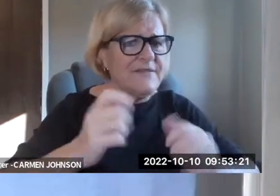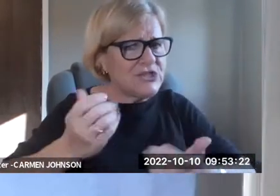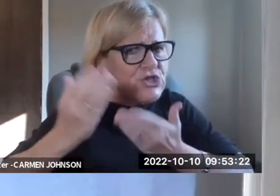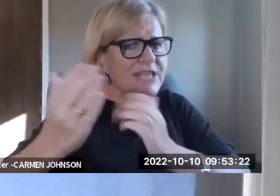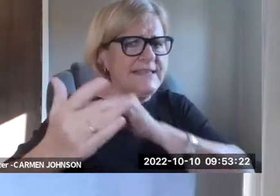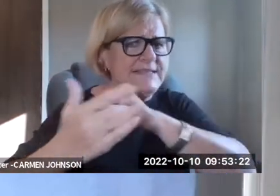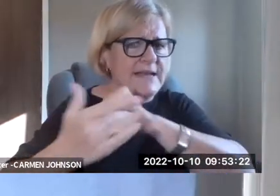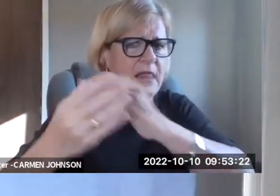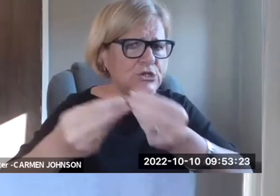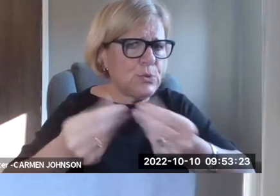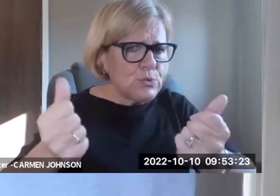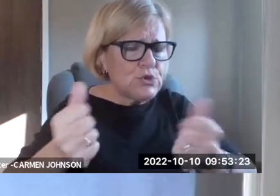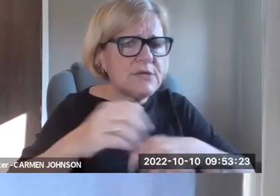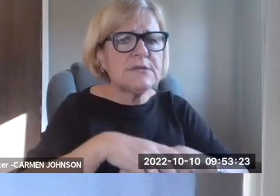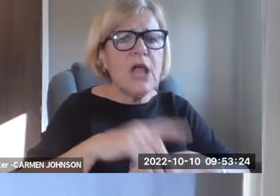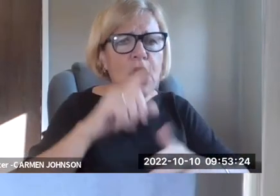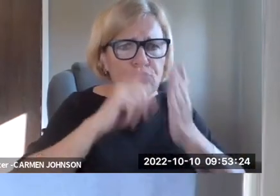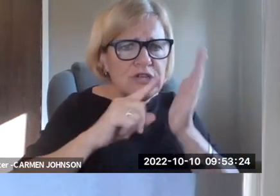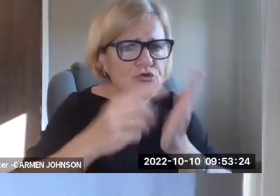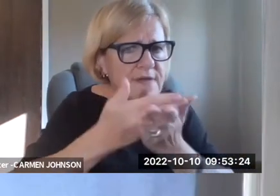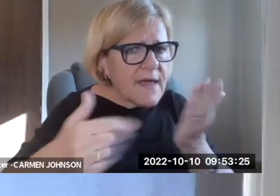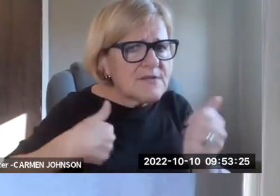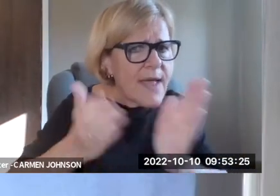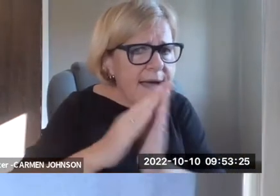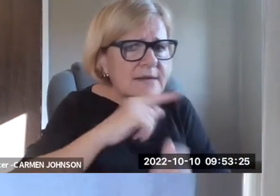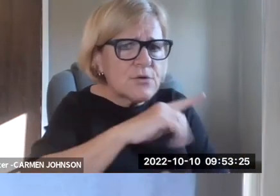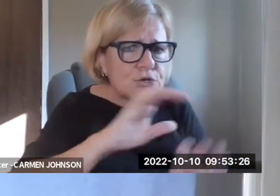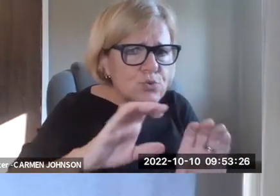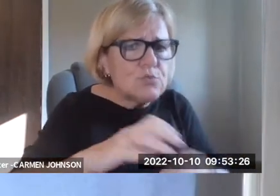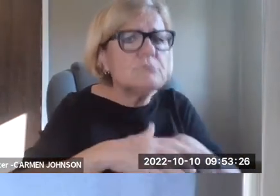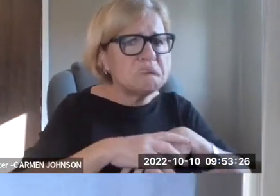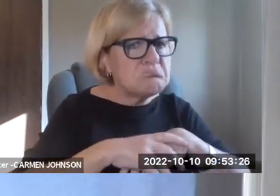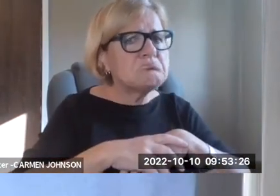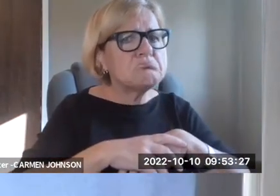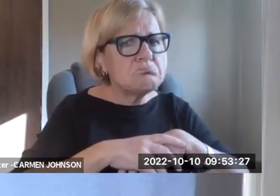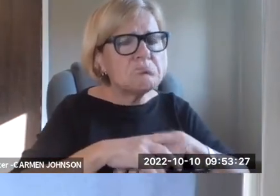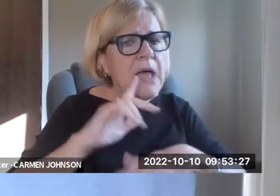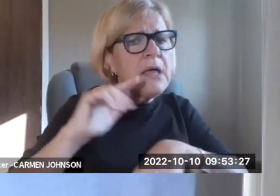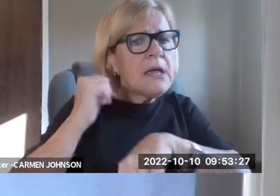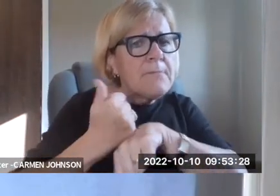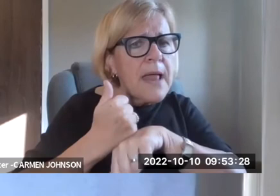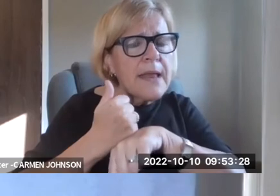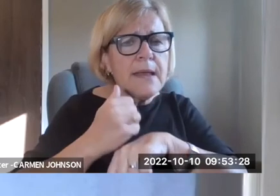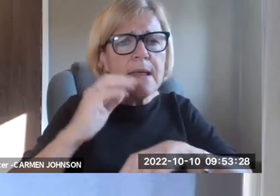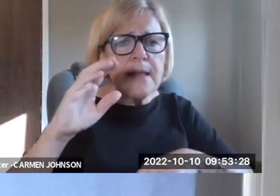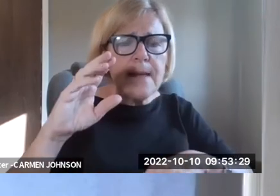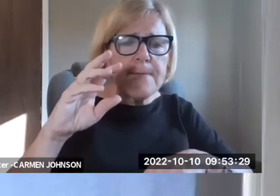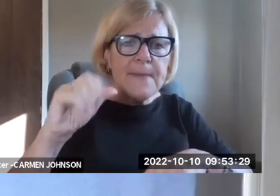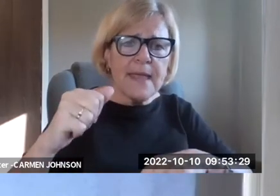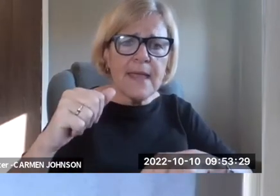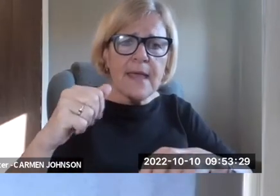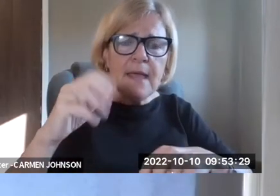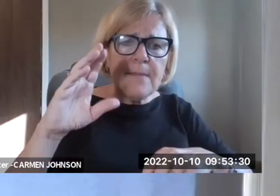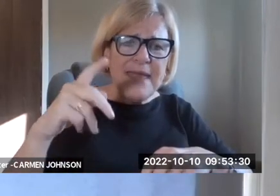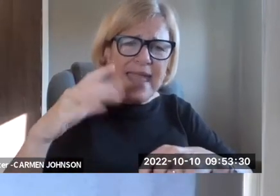the DLC case, um, she was very, she was proactive in suggesting, uh, technological solutions in researching the